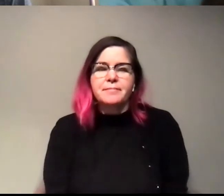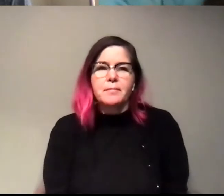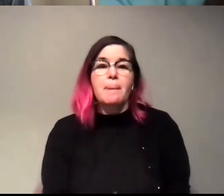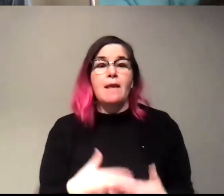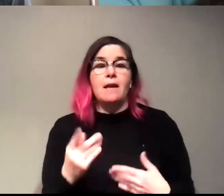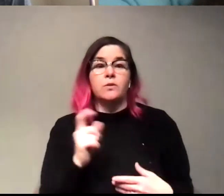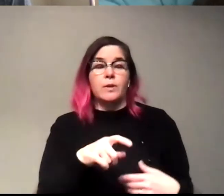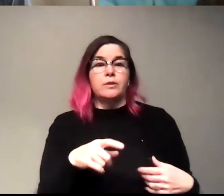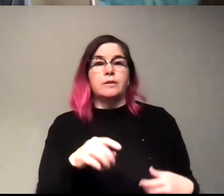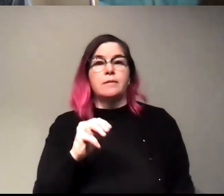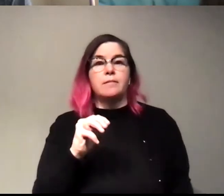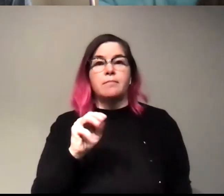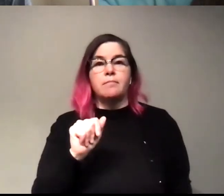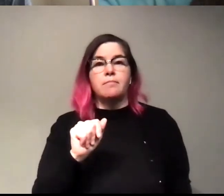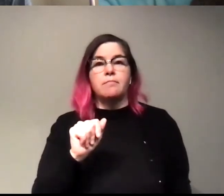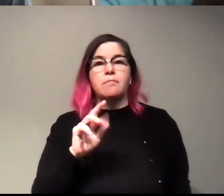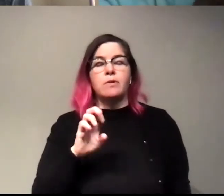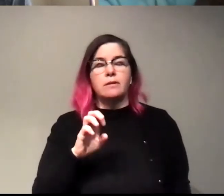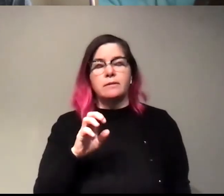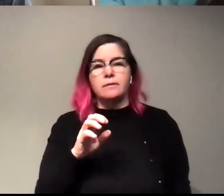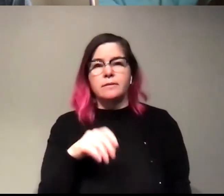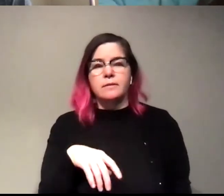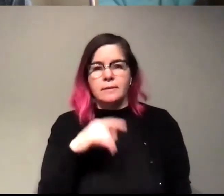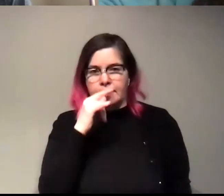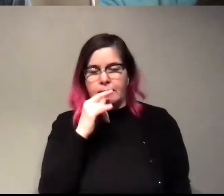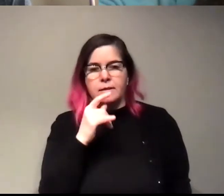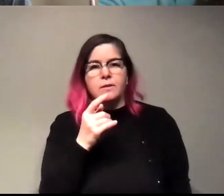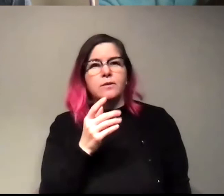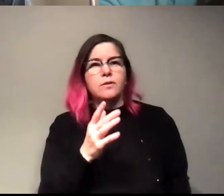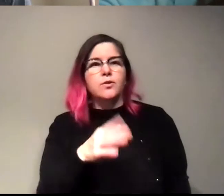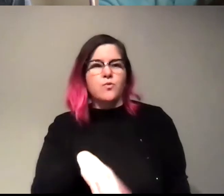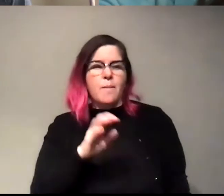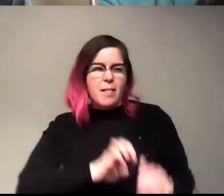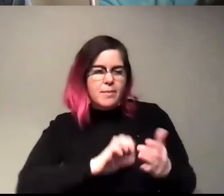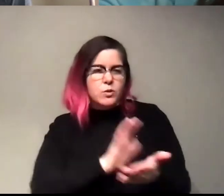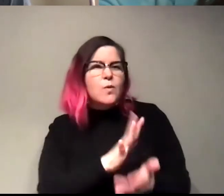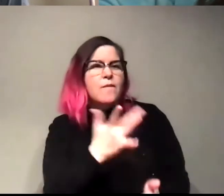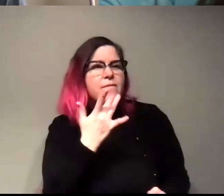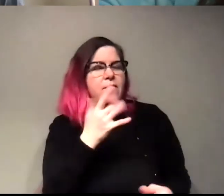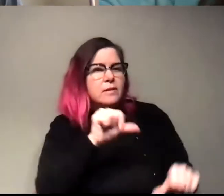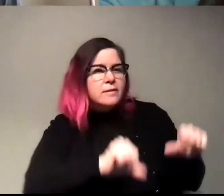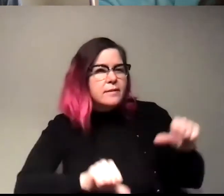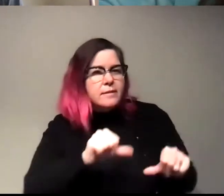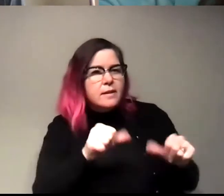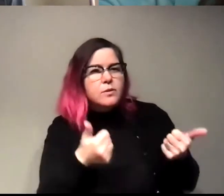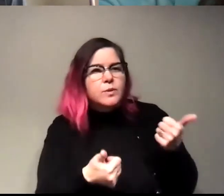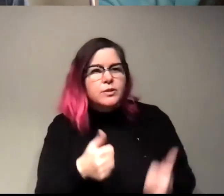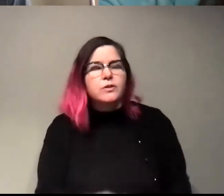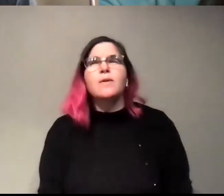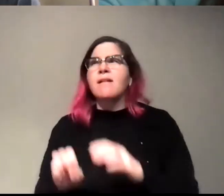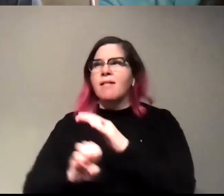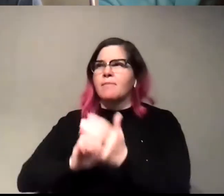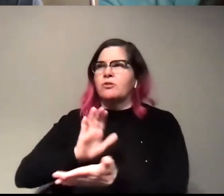question is from Marie's kid. What kind of science was your favorite in elementary school? Oh, in elementary school.